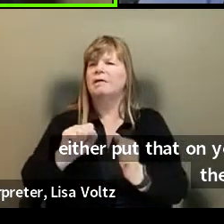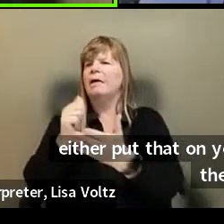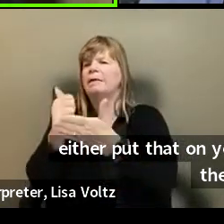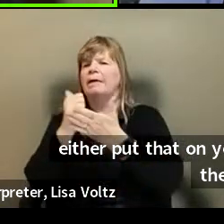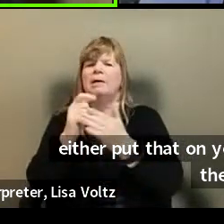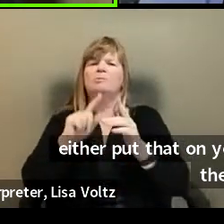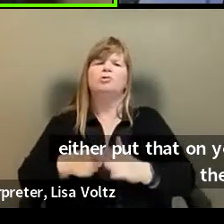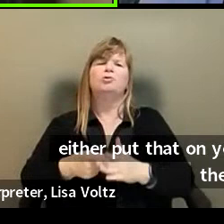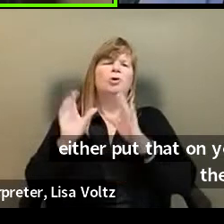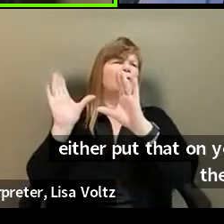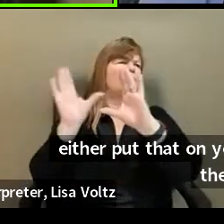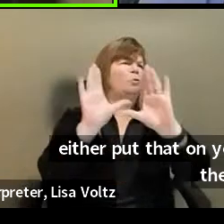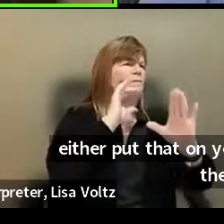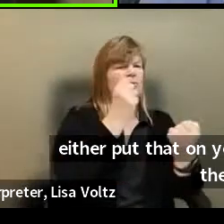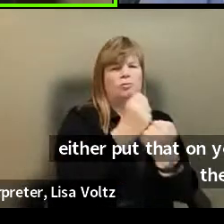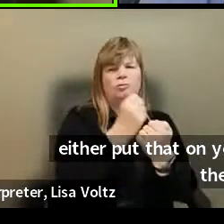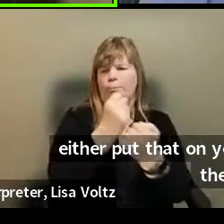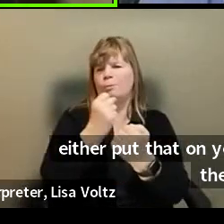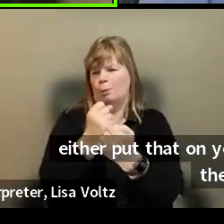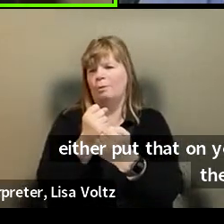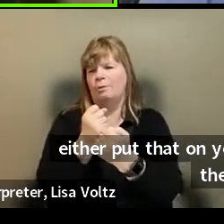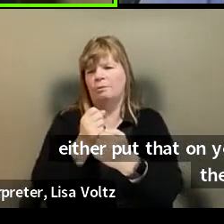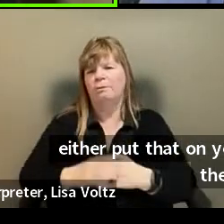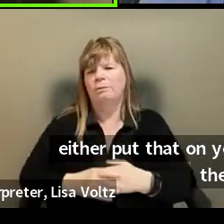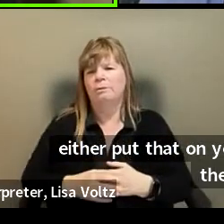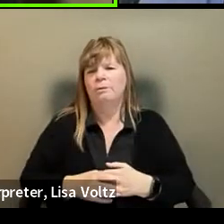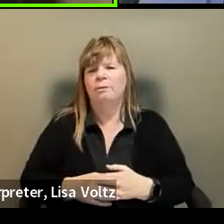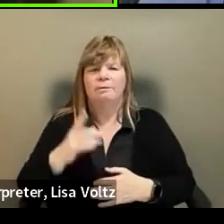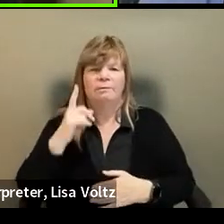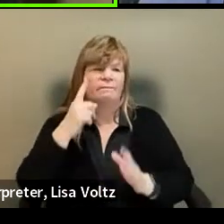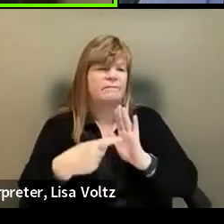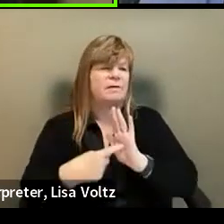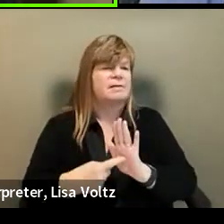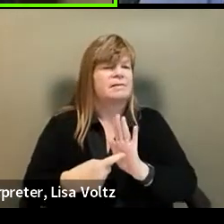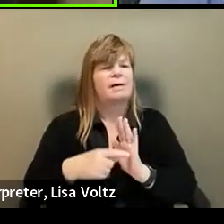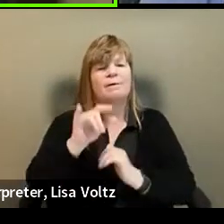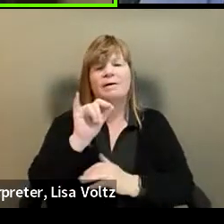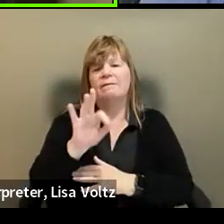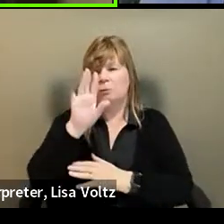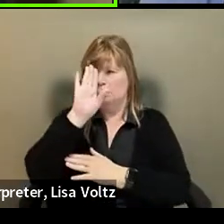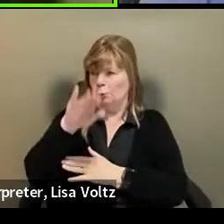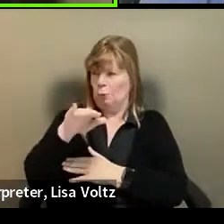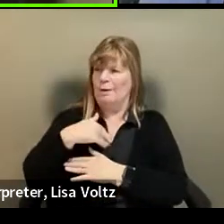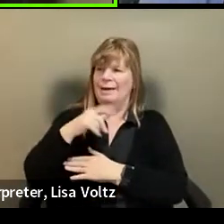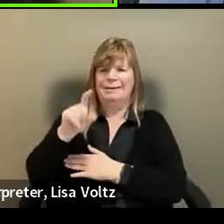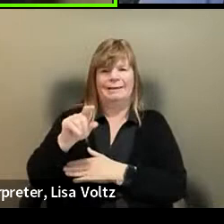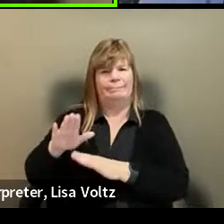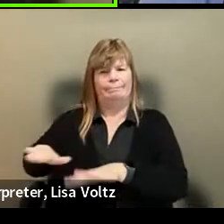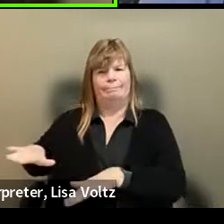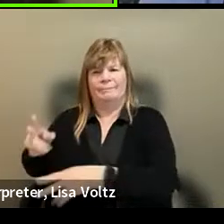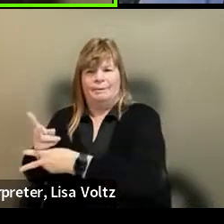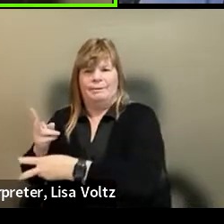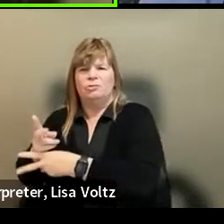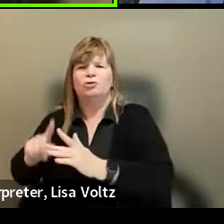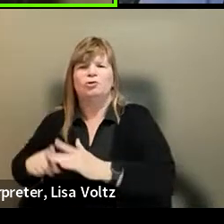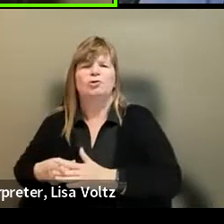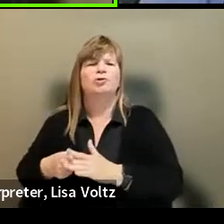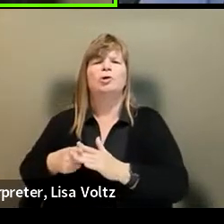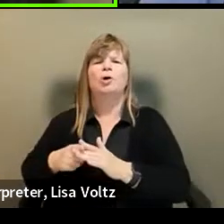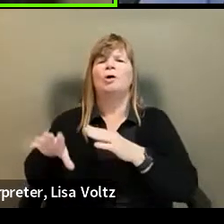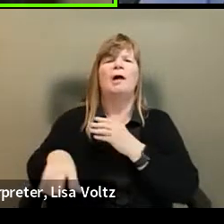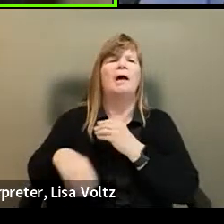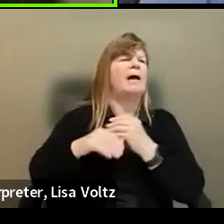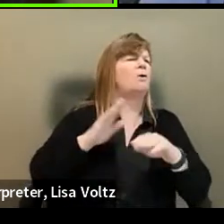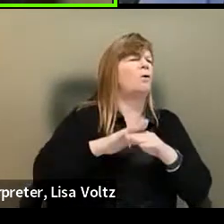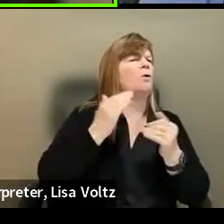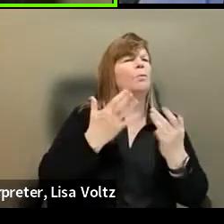searching for support that you may need early on. Um, so for example, if, uh, you know that you will need childcare, start getting on wait lists and, and